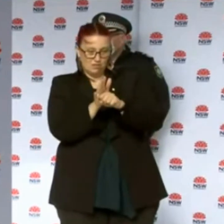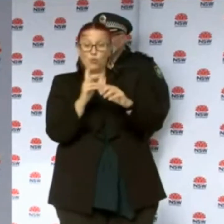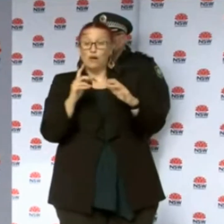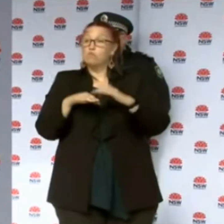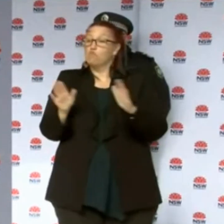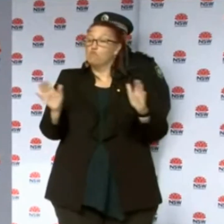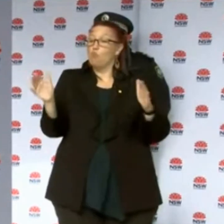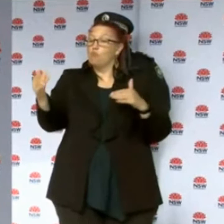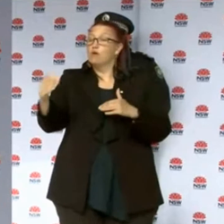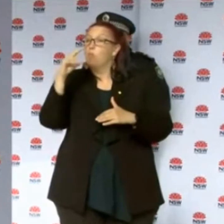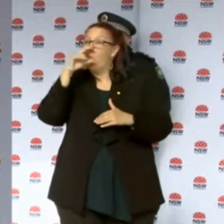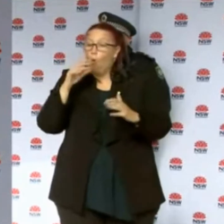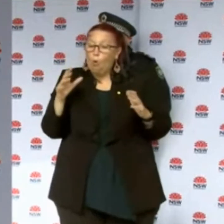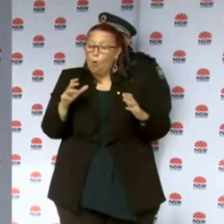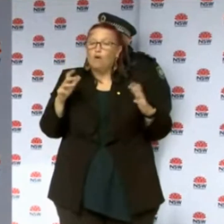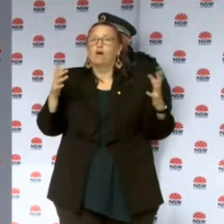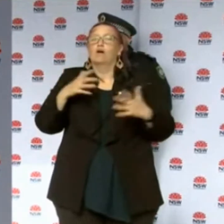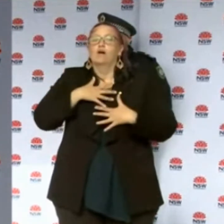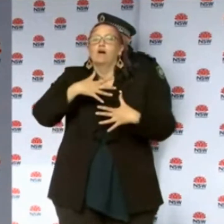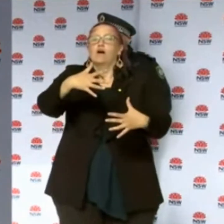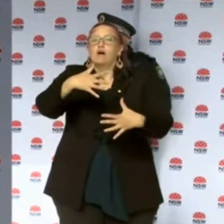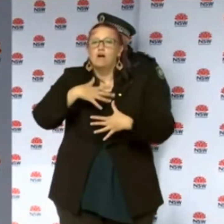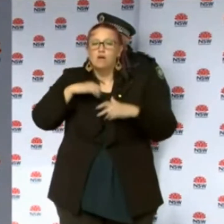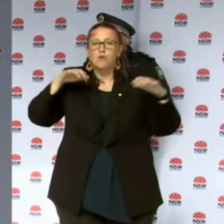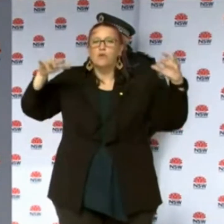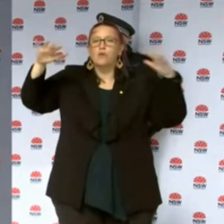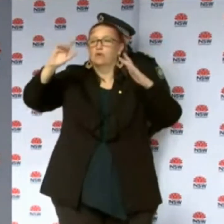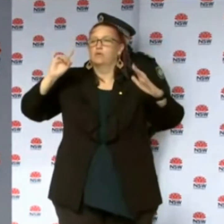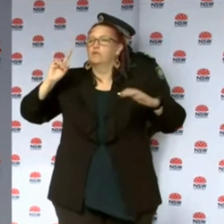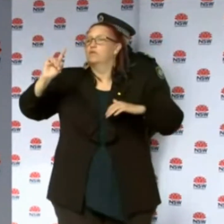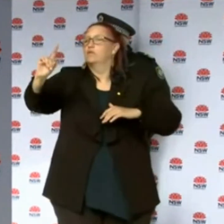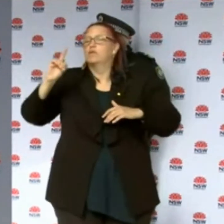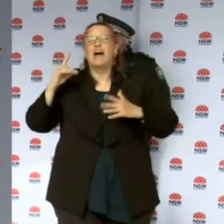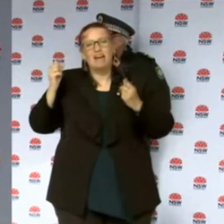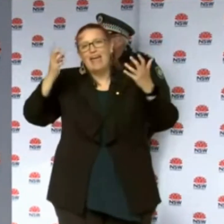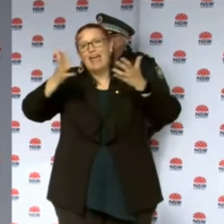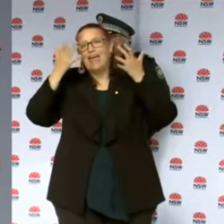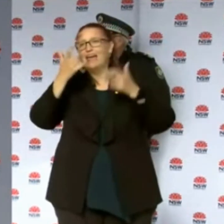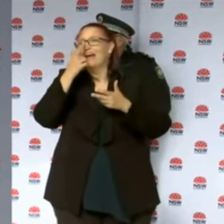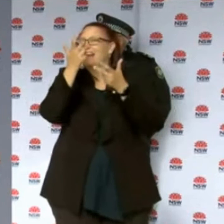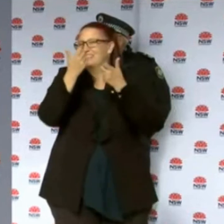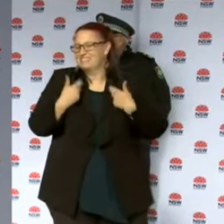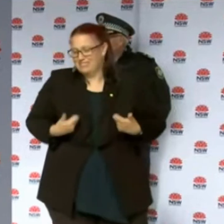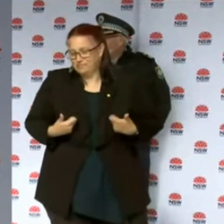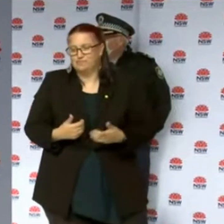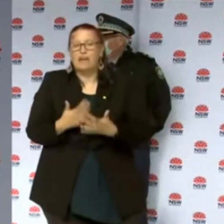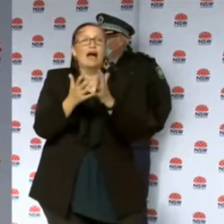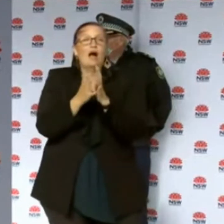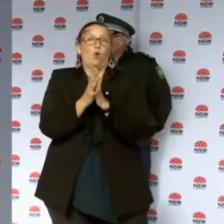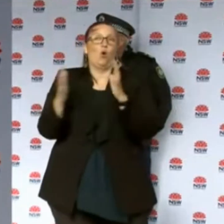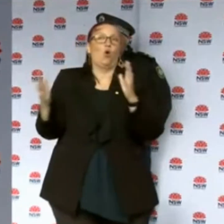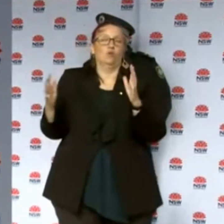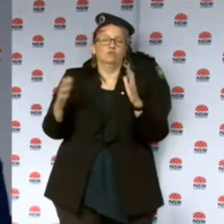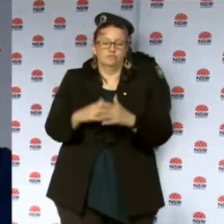transmission comes into play. But if the... But if you haven't... So duration of contact,